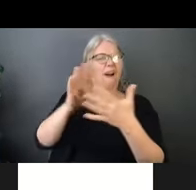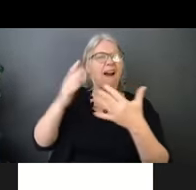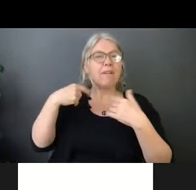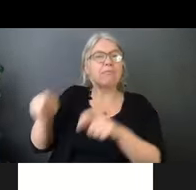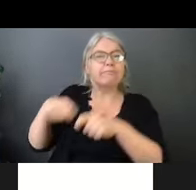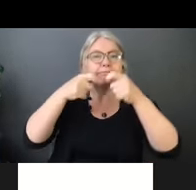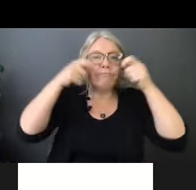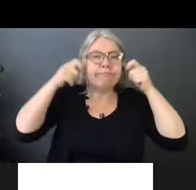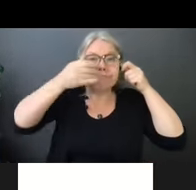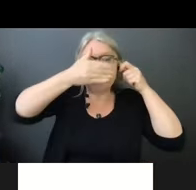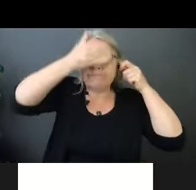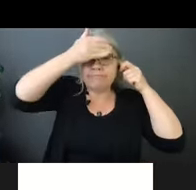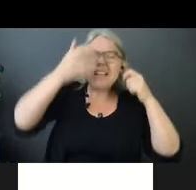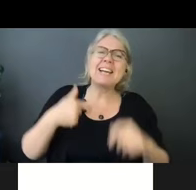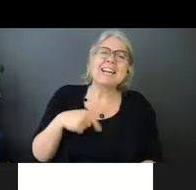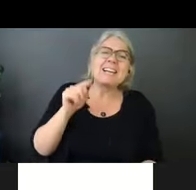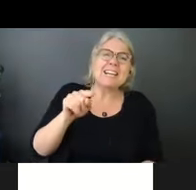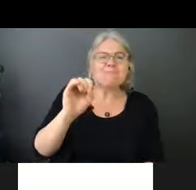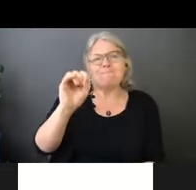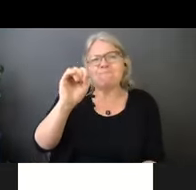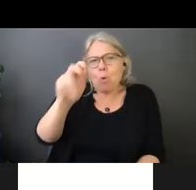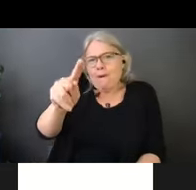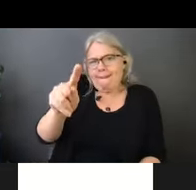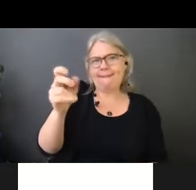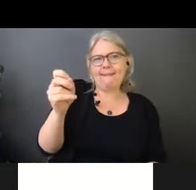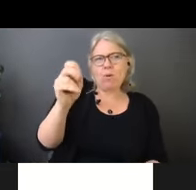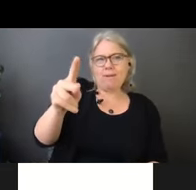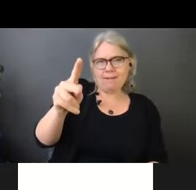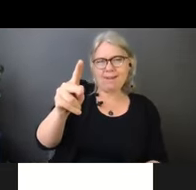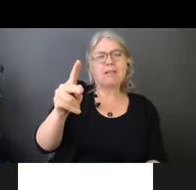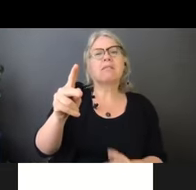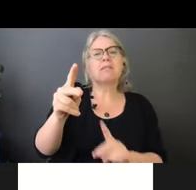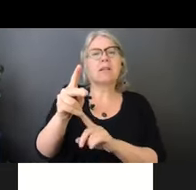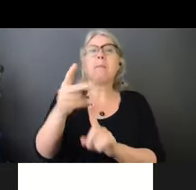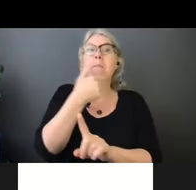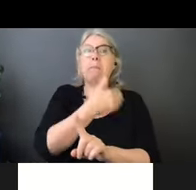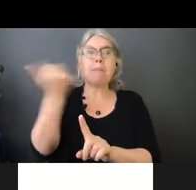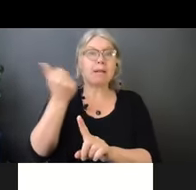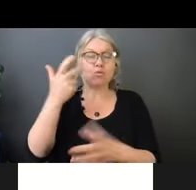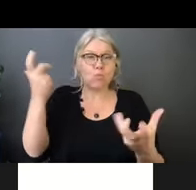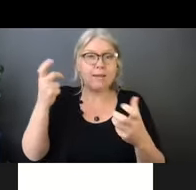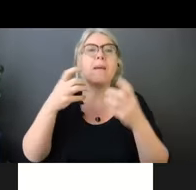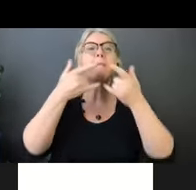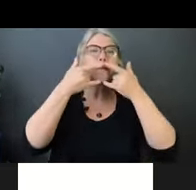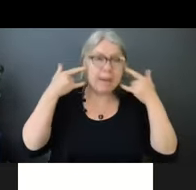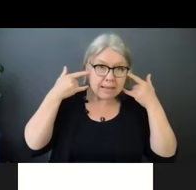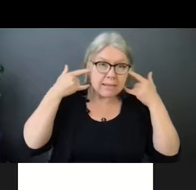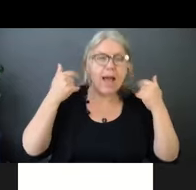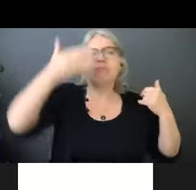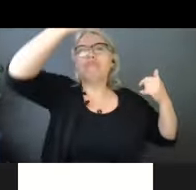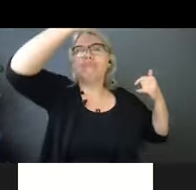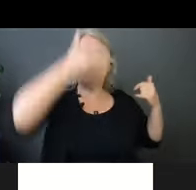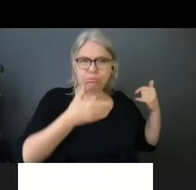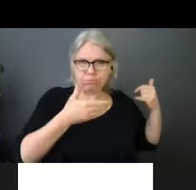Those aren't the best. It's a separate face shield and a separate mask are better.